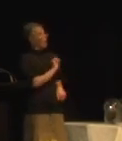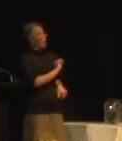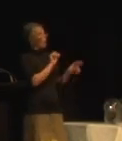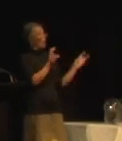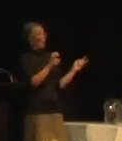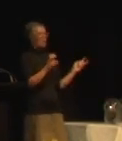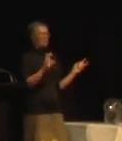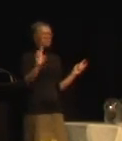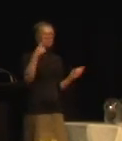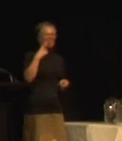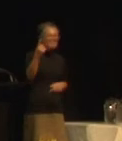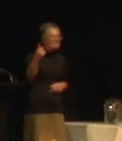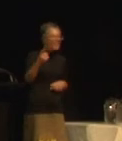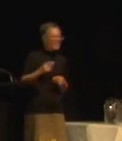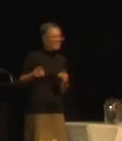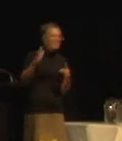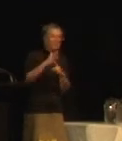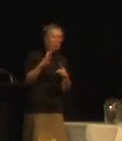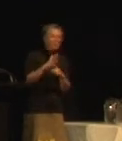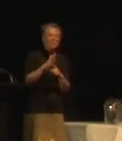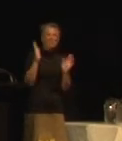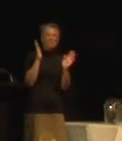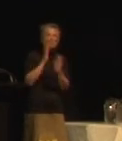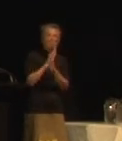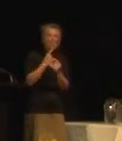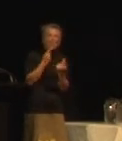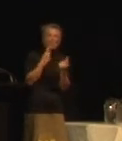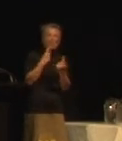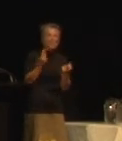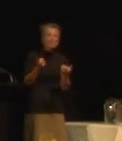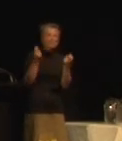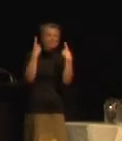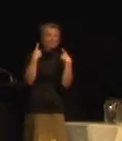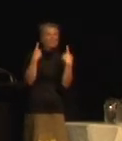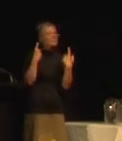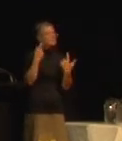saying? Is it important? Am I missing some information? She just didn't know.